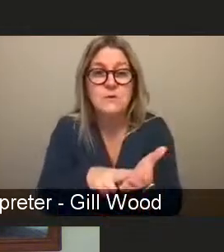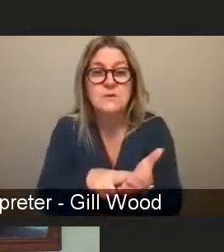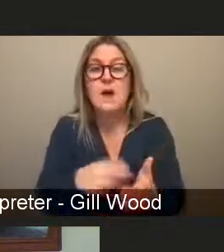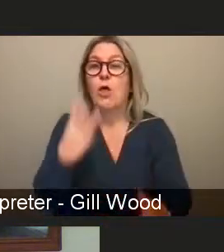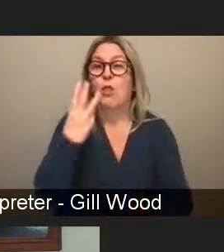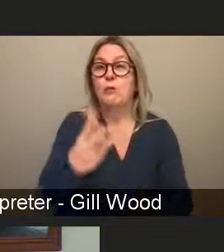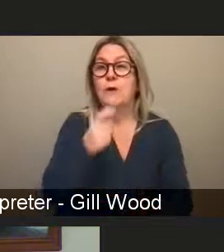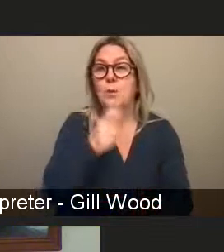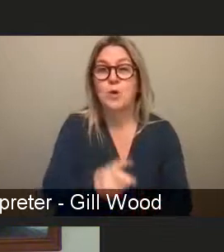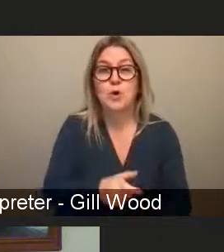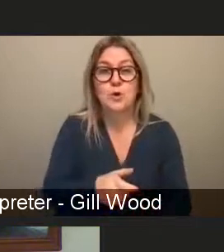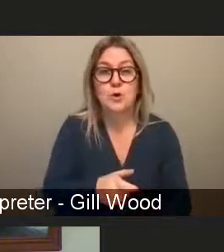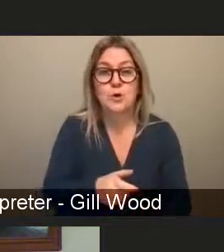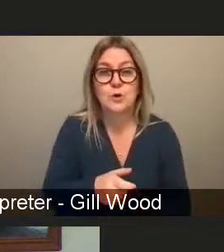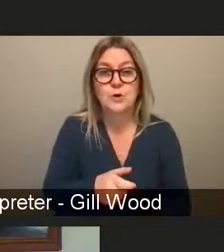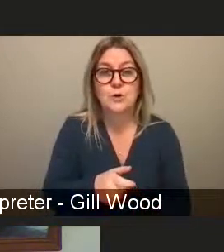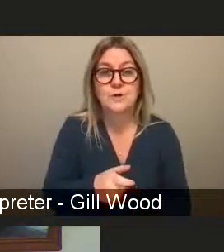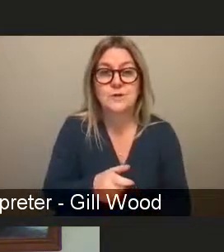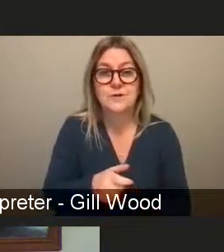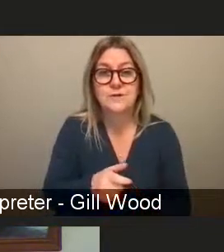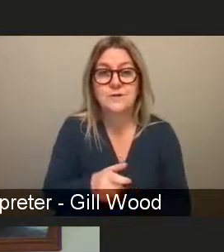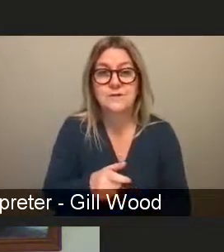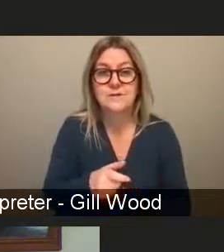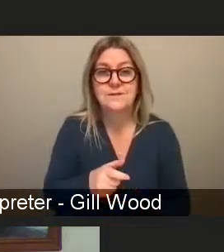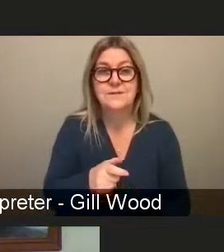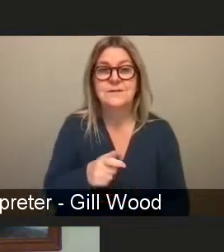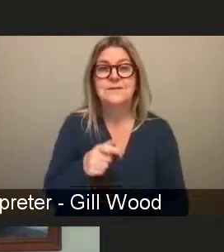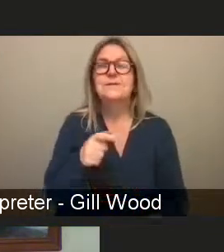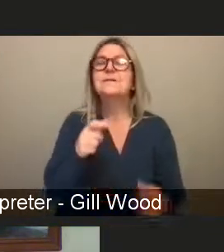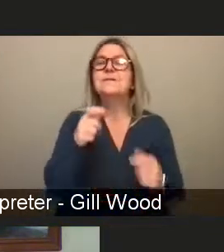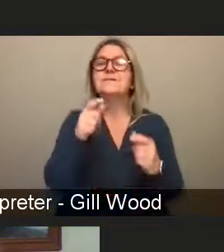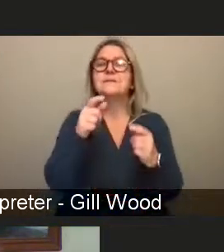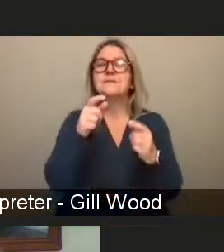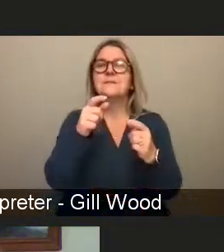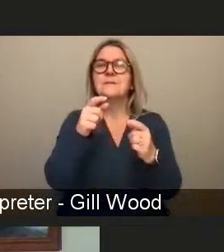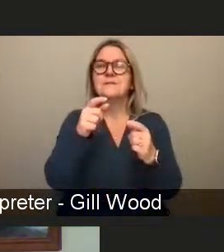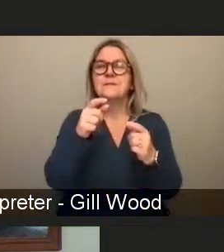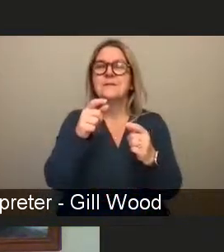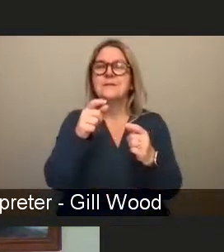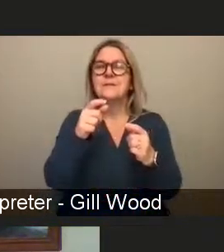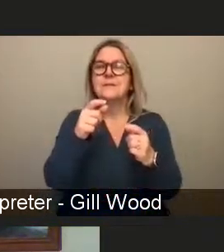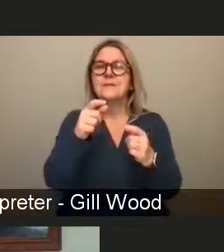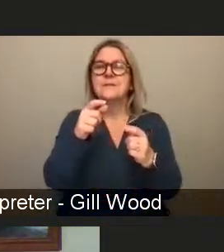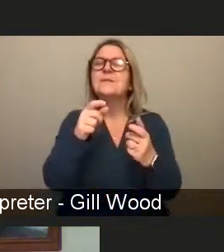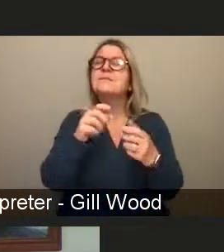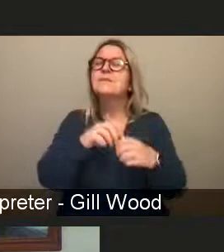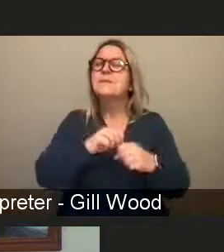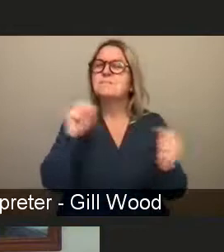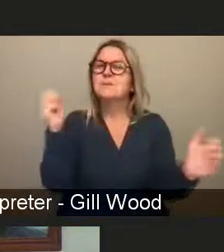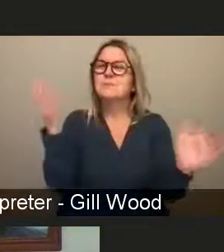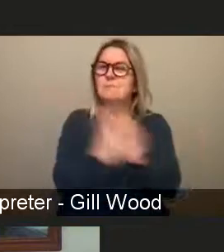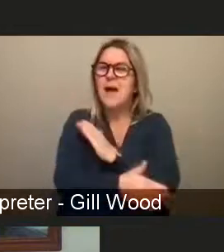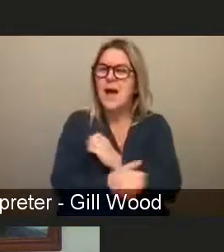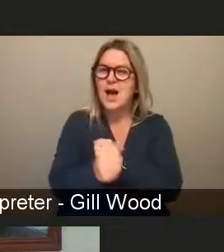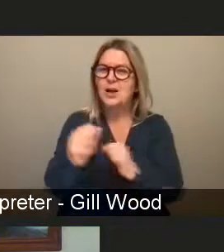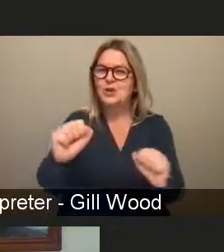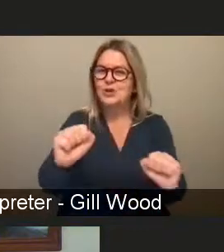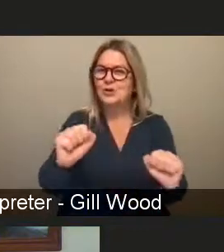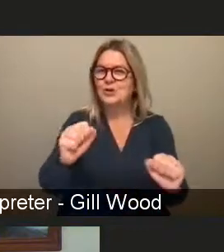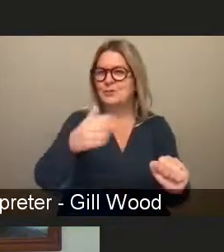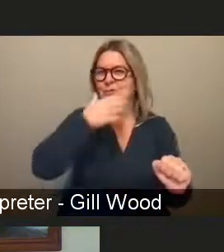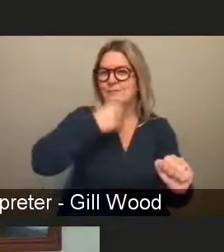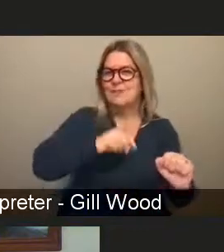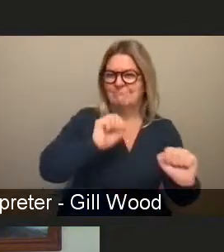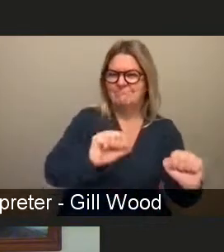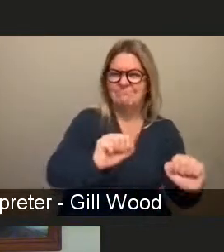smash the patriarchy and slightly more than three words um smashing the patriarchy isn't one person with a big hammer it's